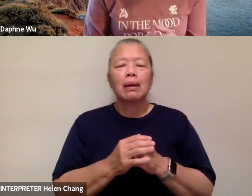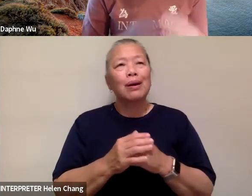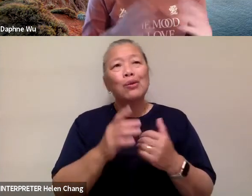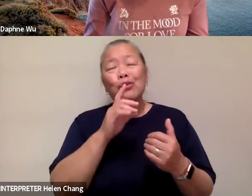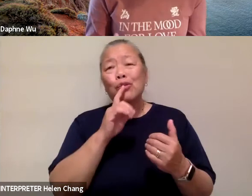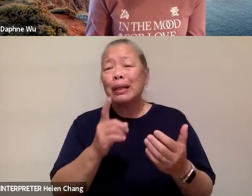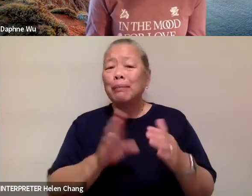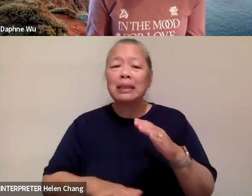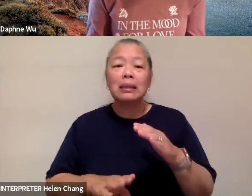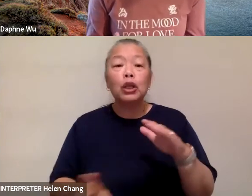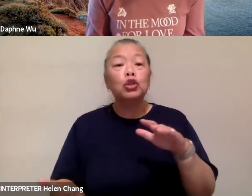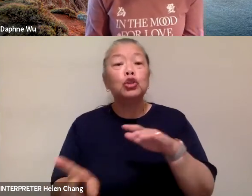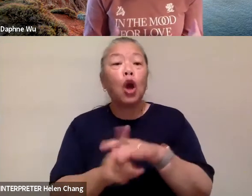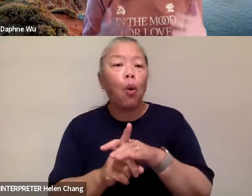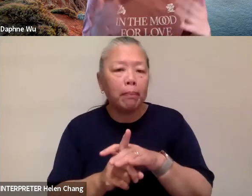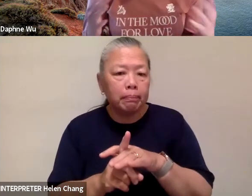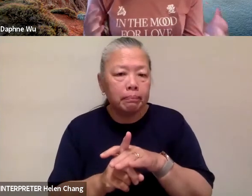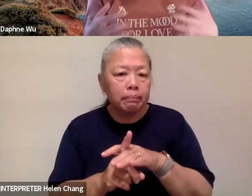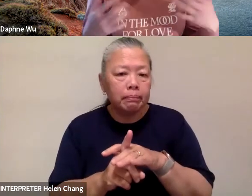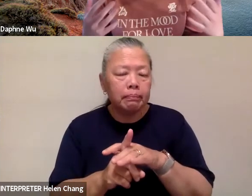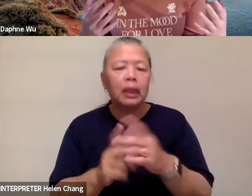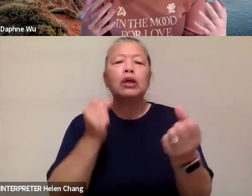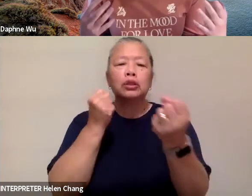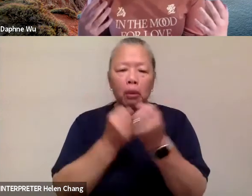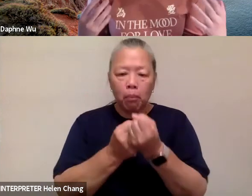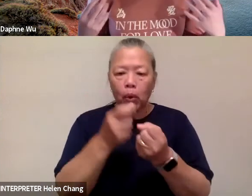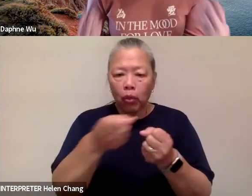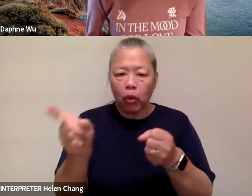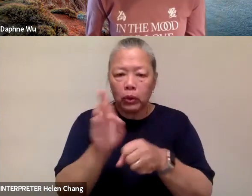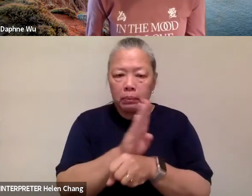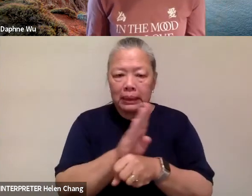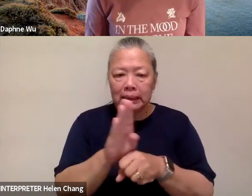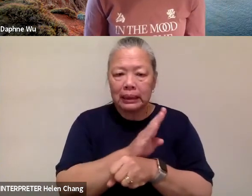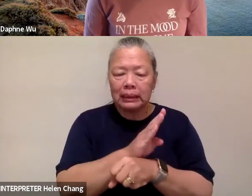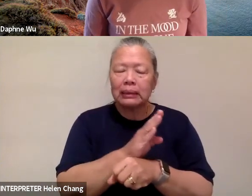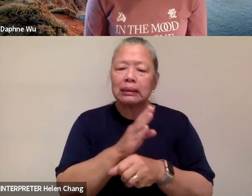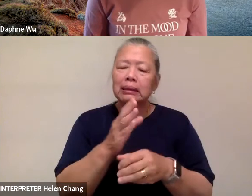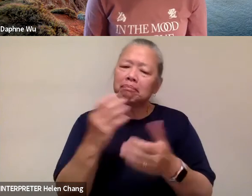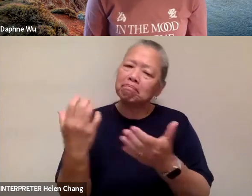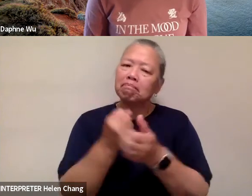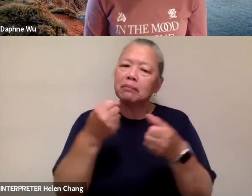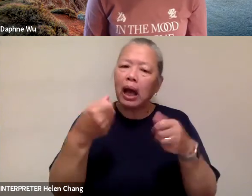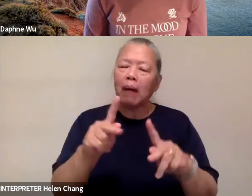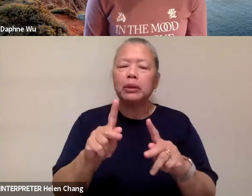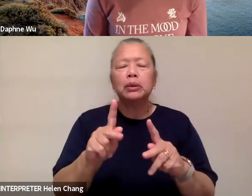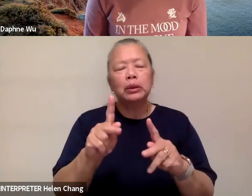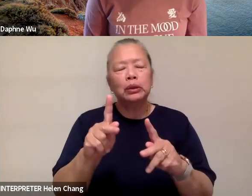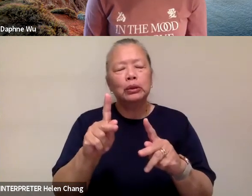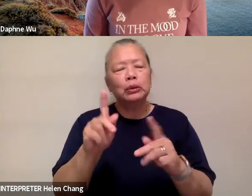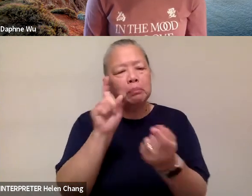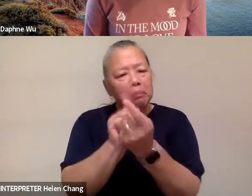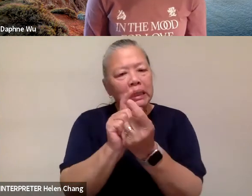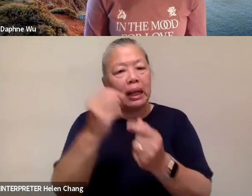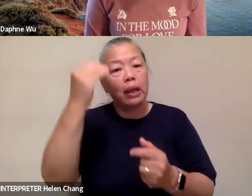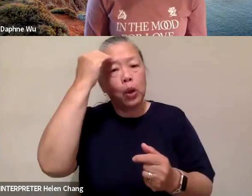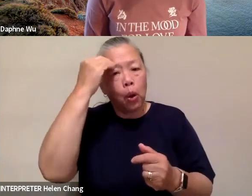be there, go support these businesses, go get to know these businesses. And when